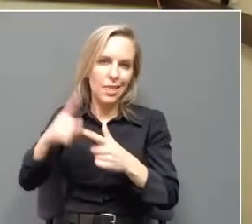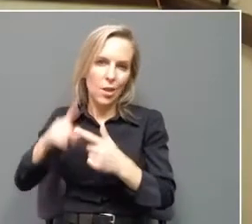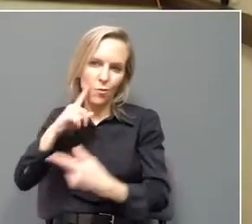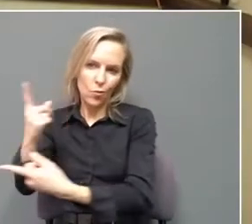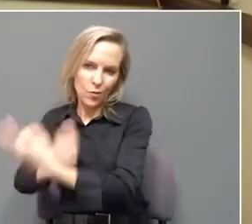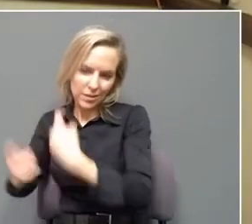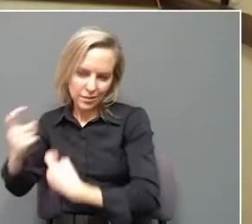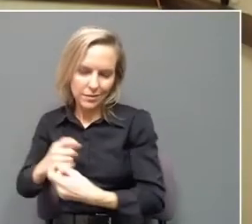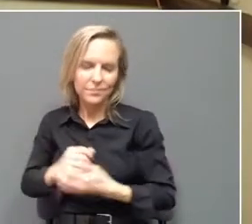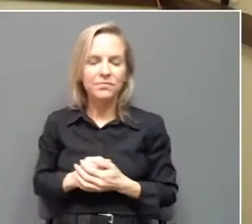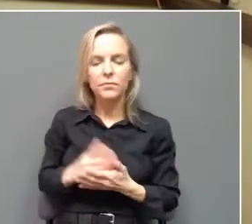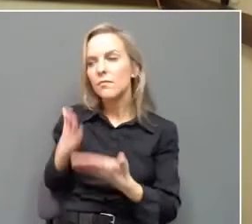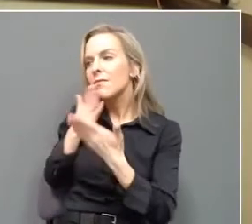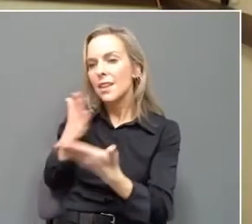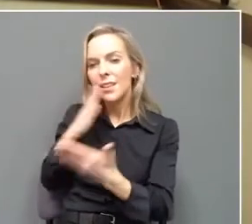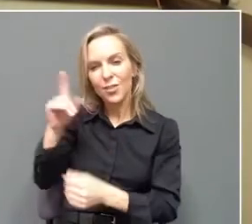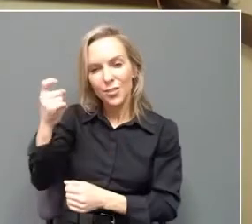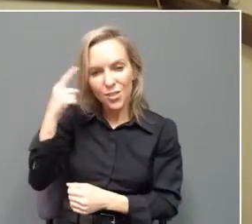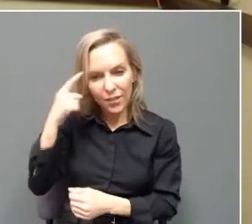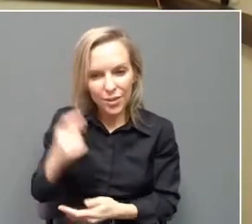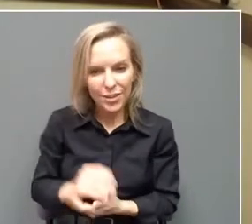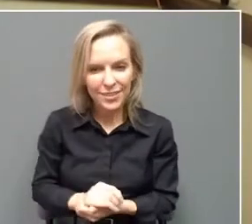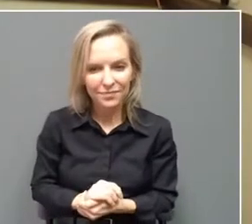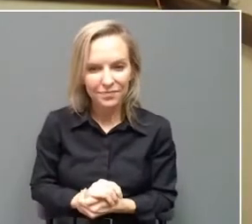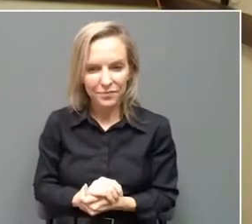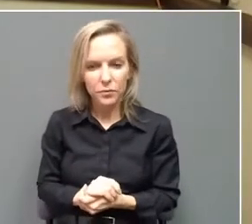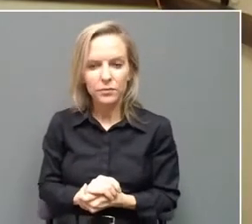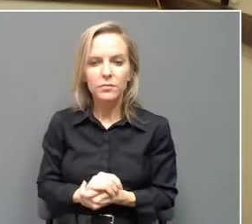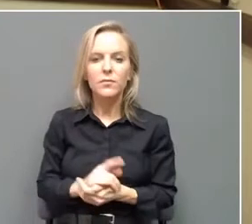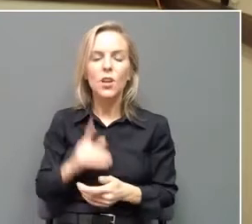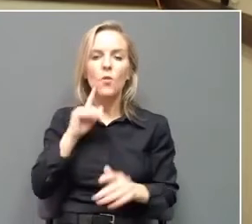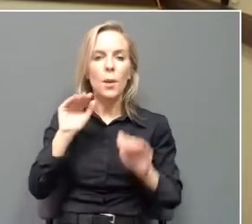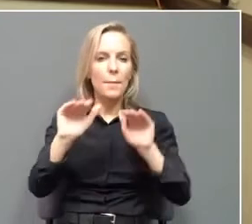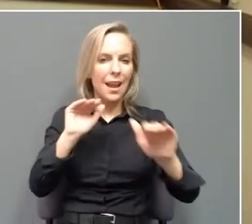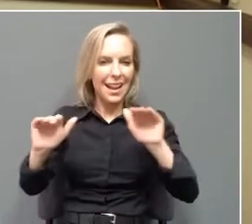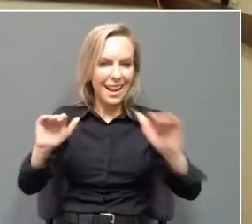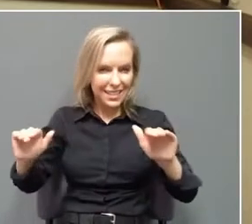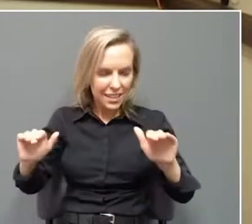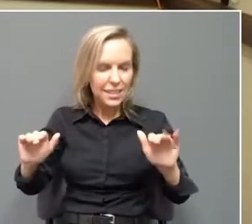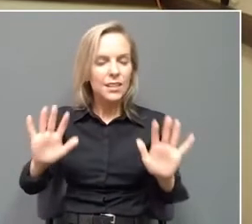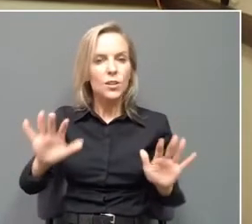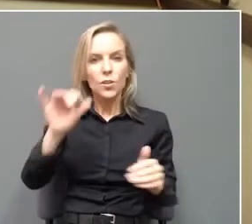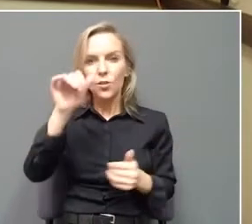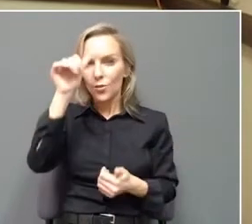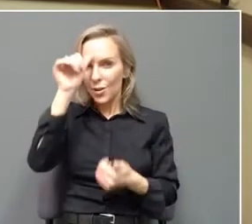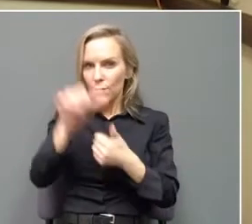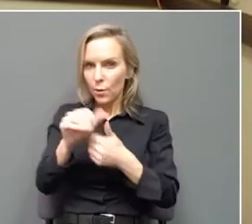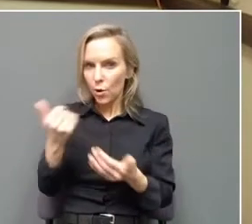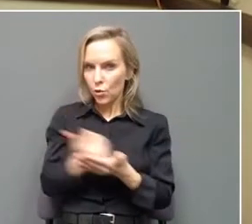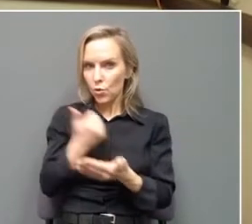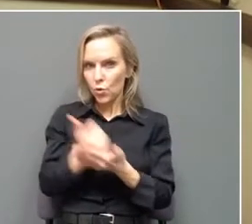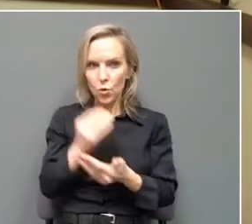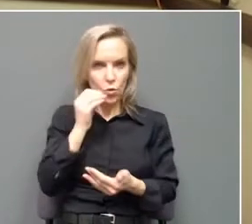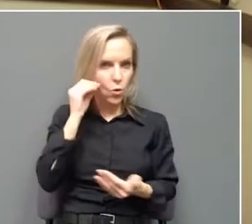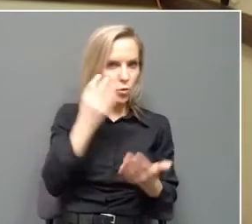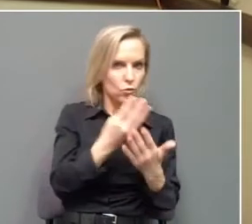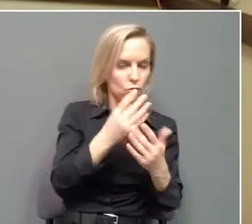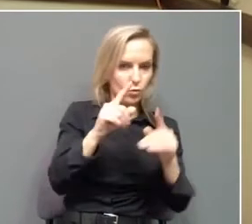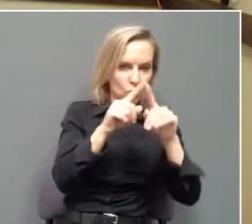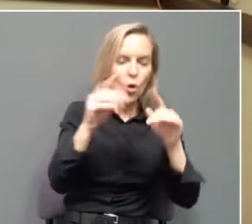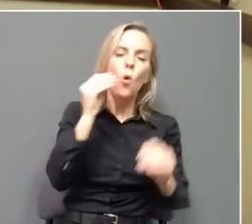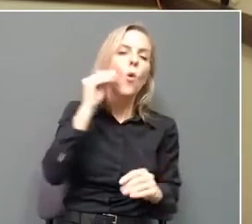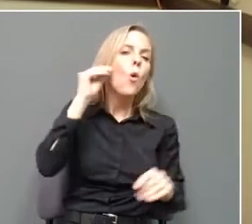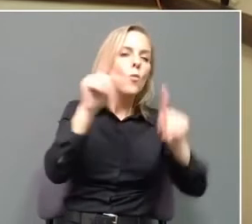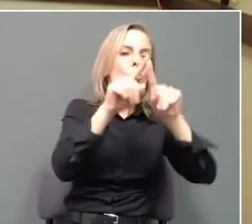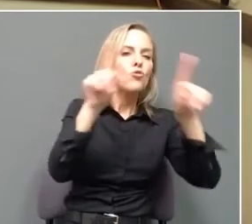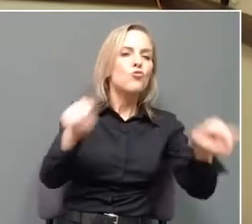Thank you, Governor. Just want to remind everyone about the new home screen and login that we launched last